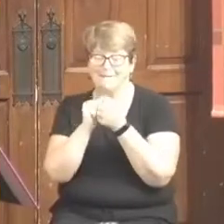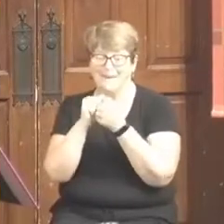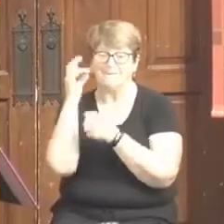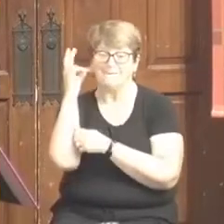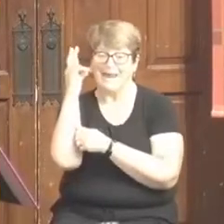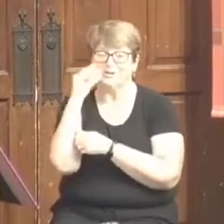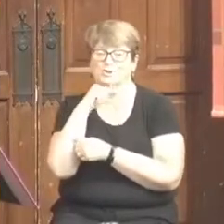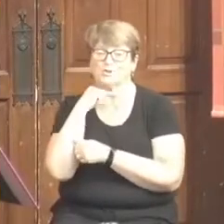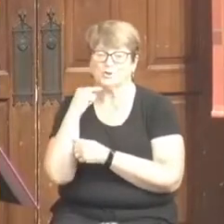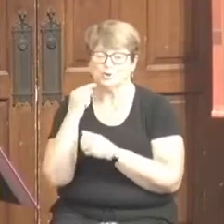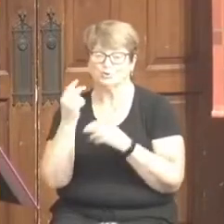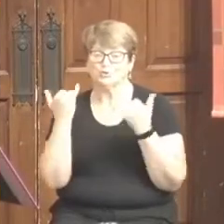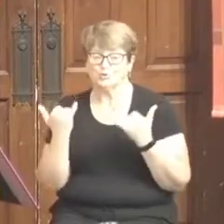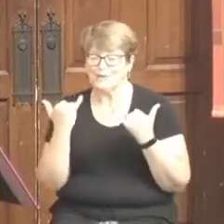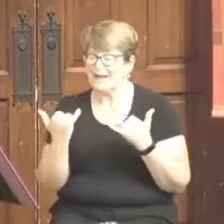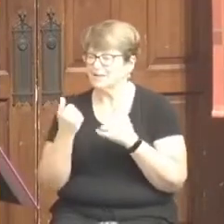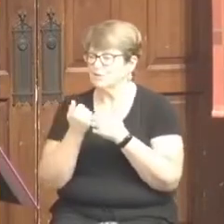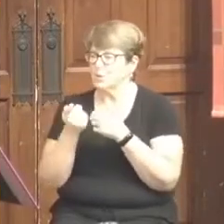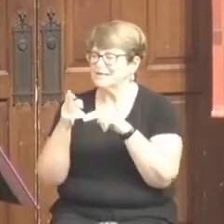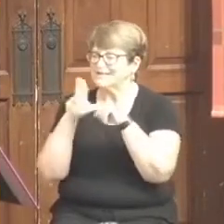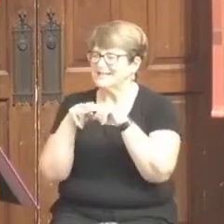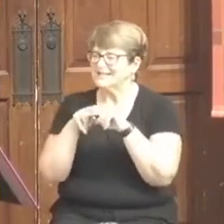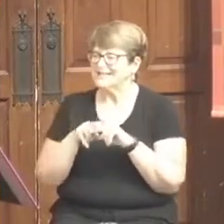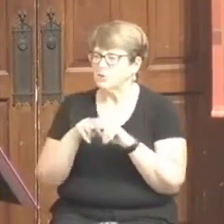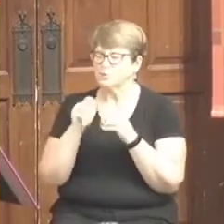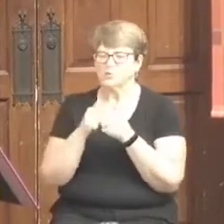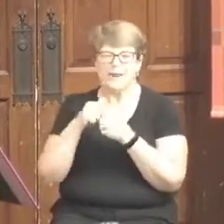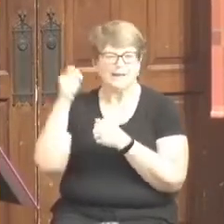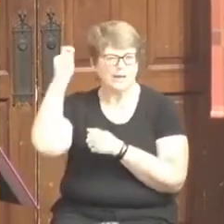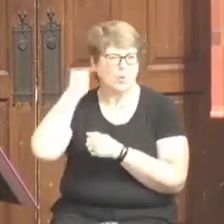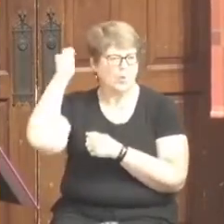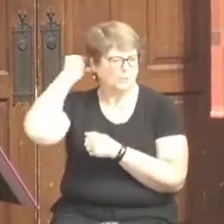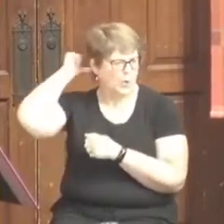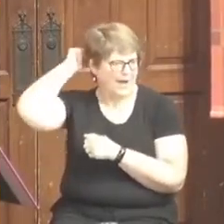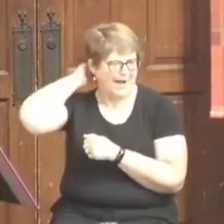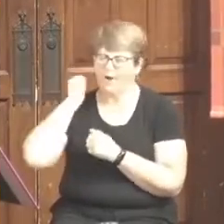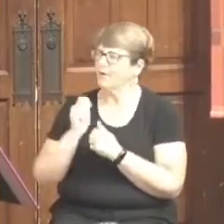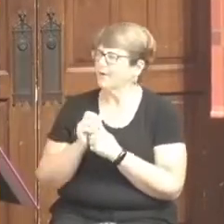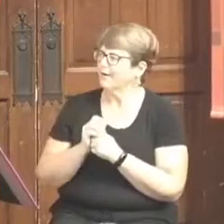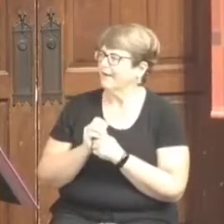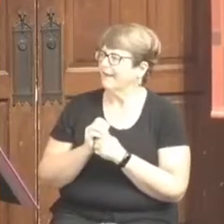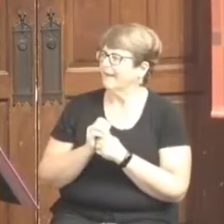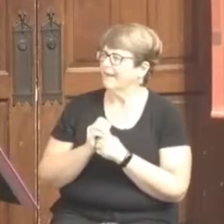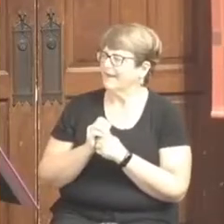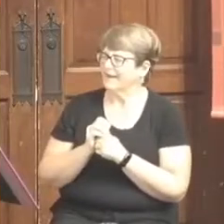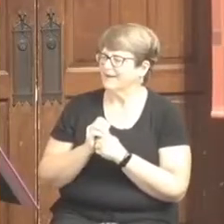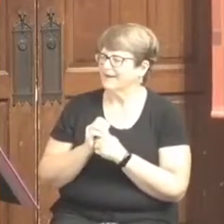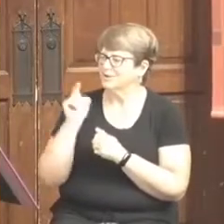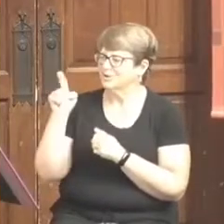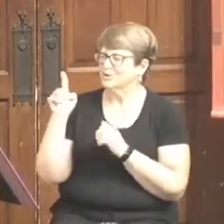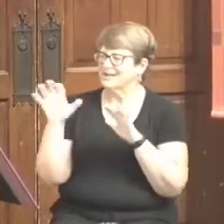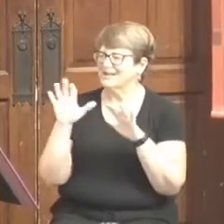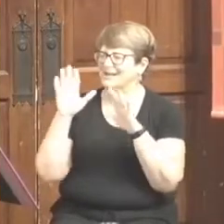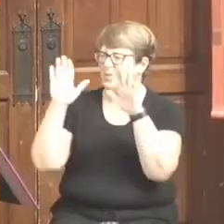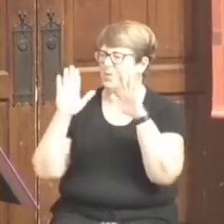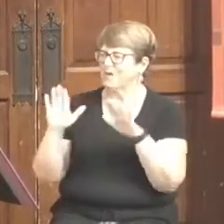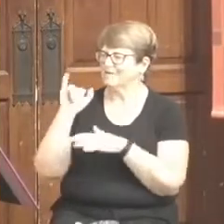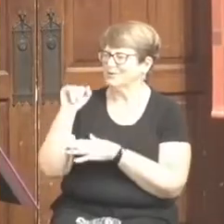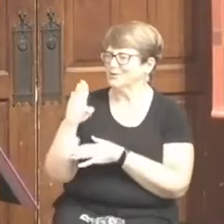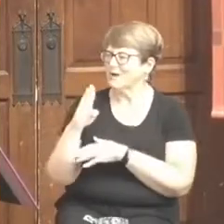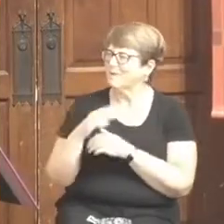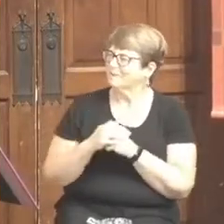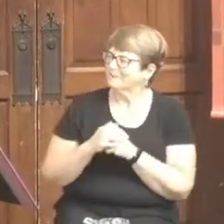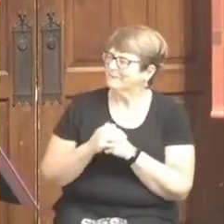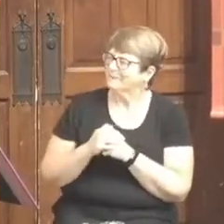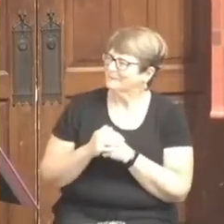So sit down so I can comb your hair. And she has just done a tremendous job. So thank